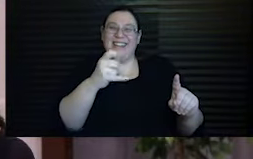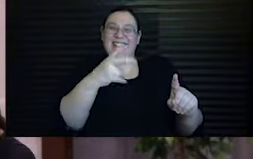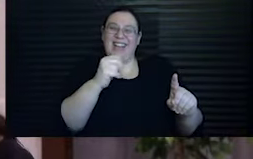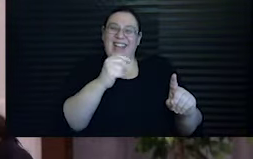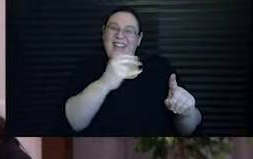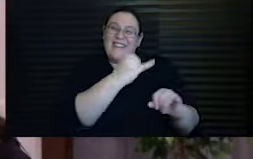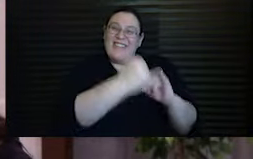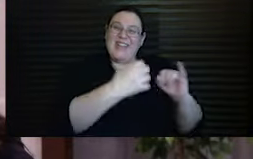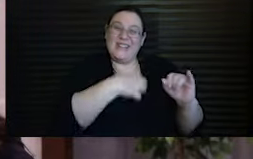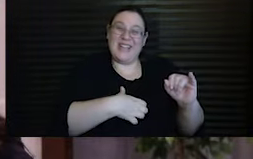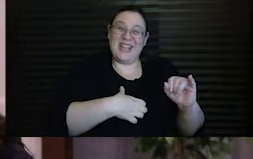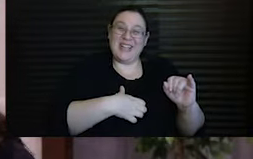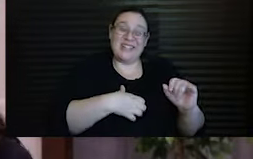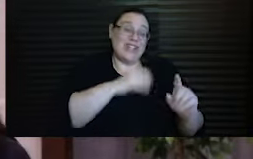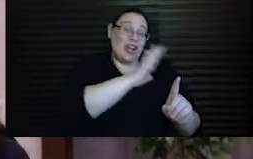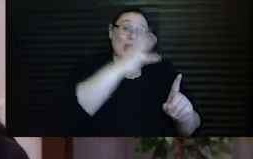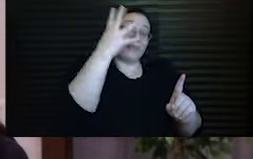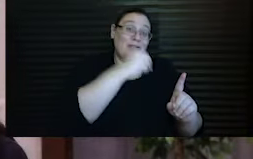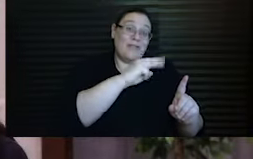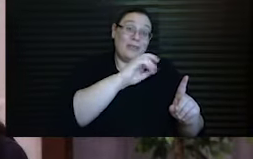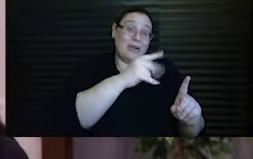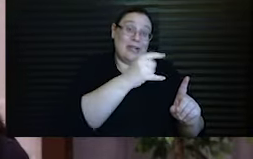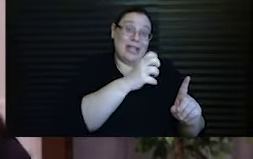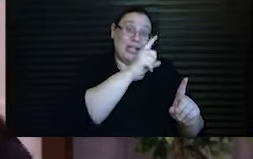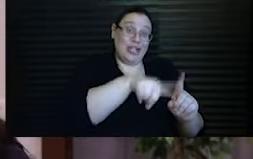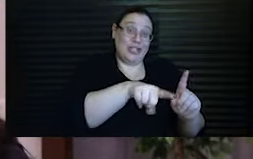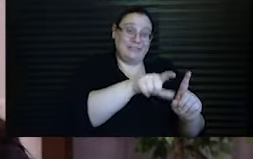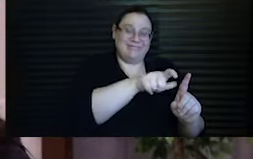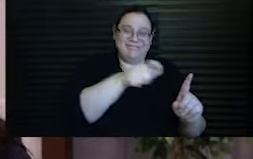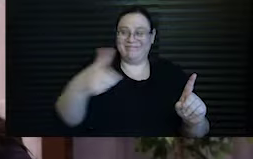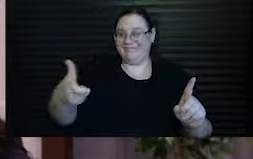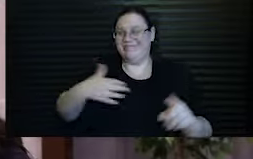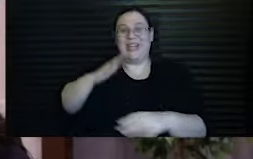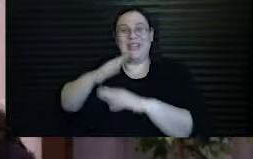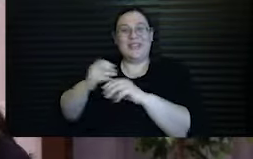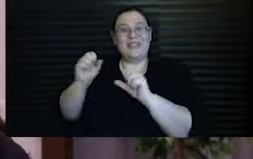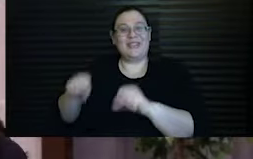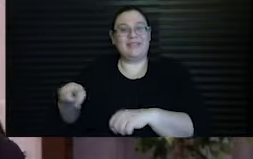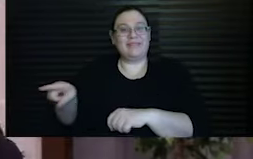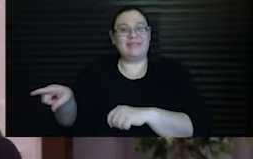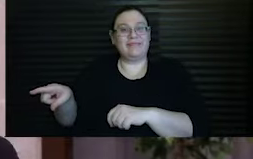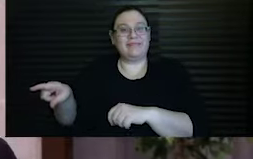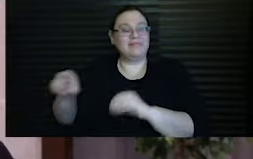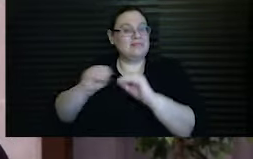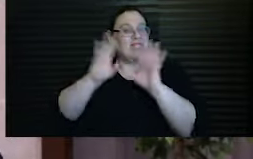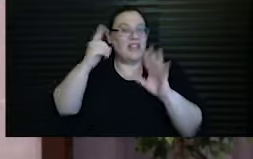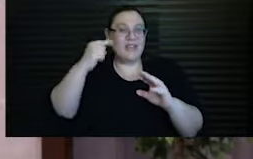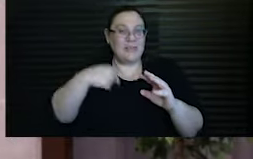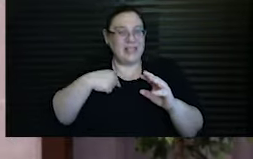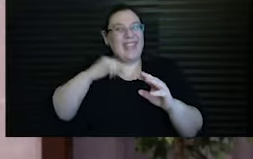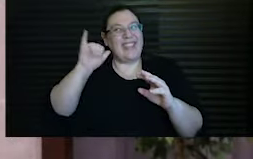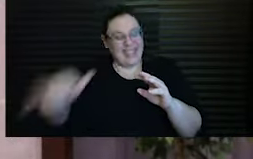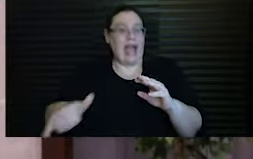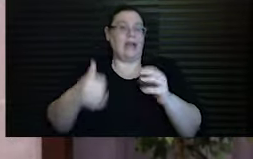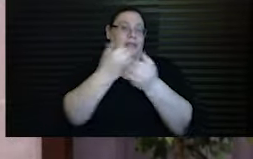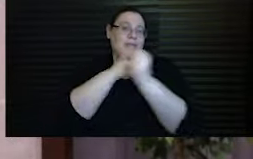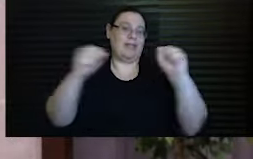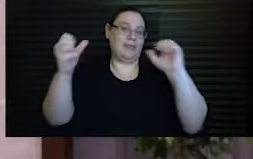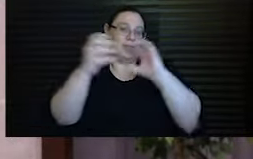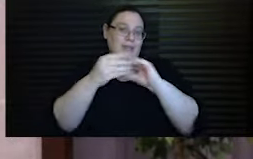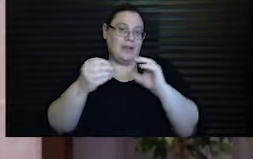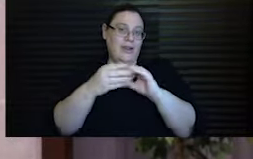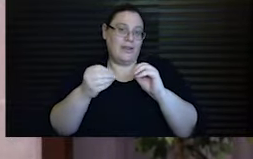Because her beautiful Margalit could not. And that, it's very clear to me, is some kind of redemption narrative.